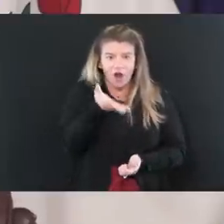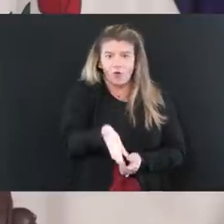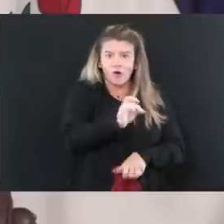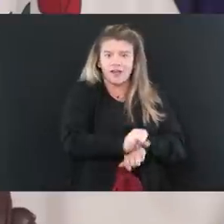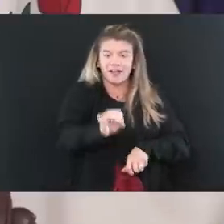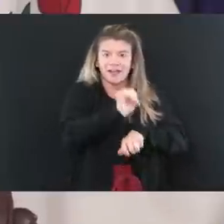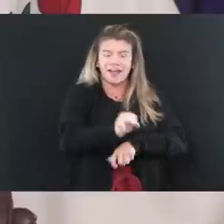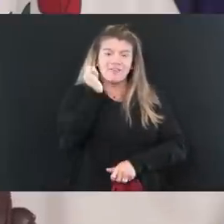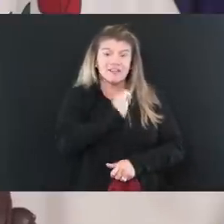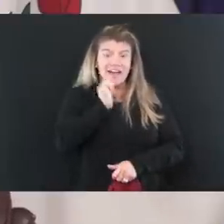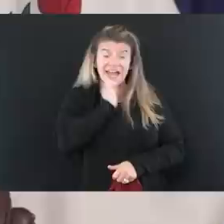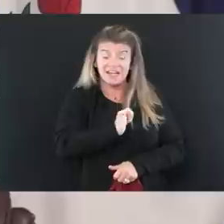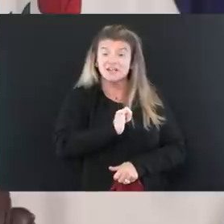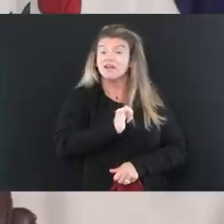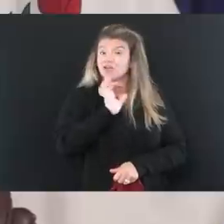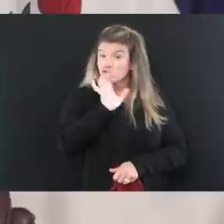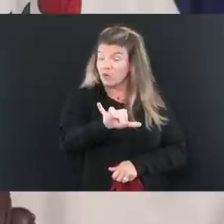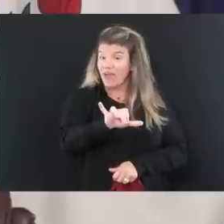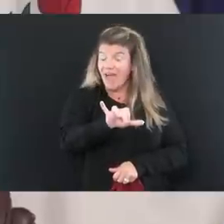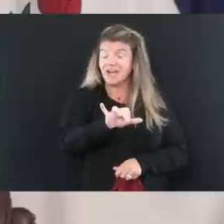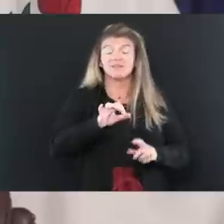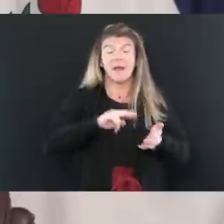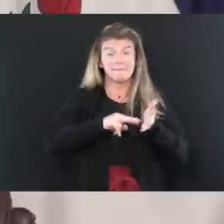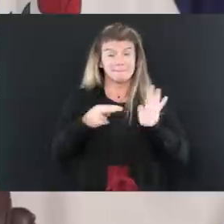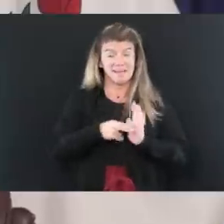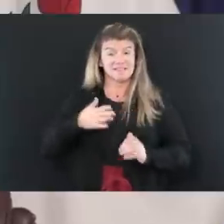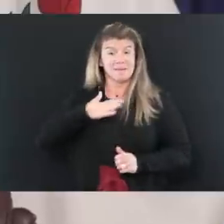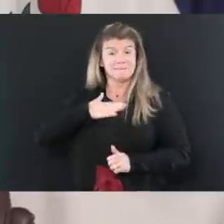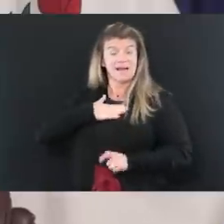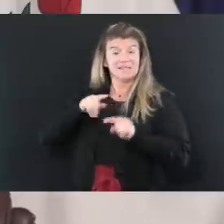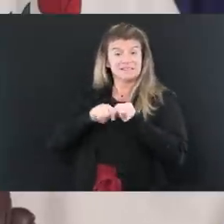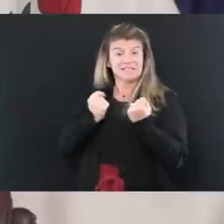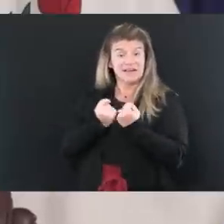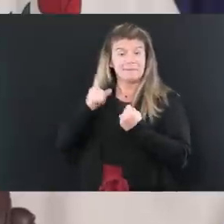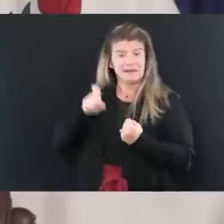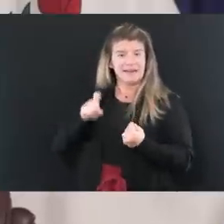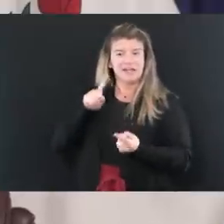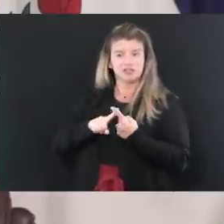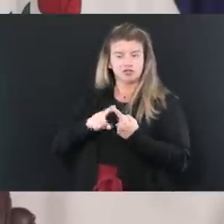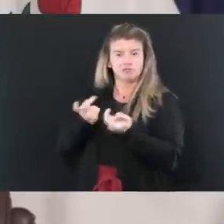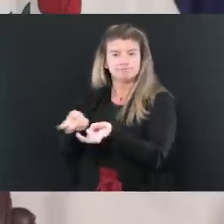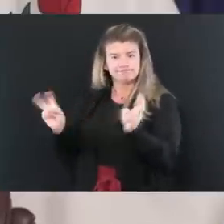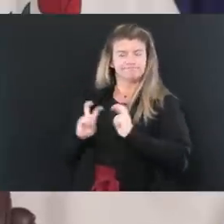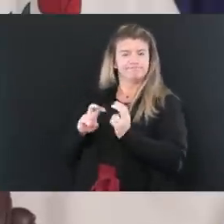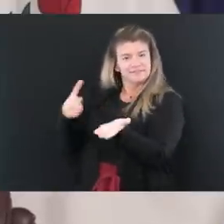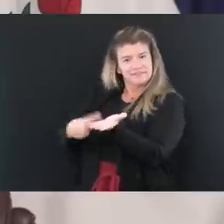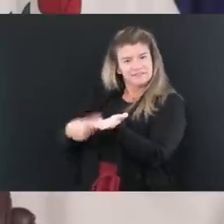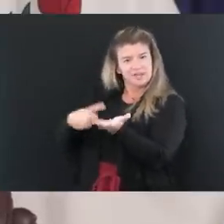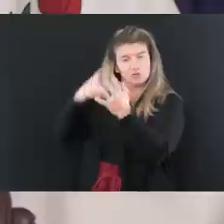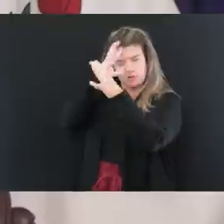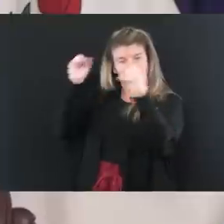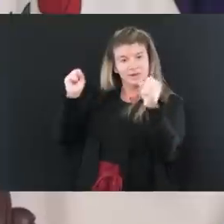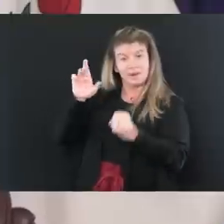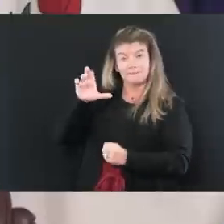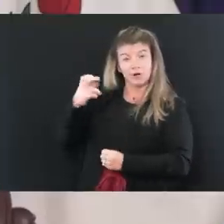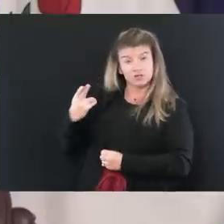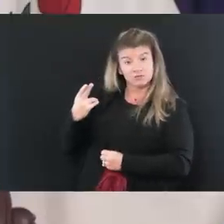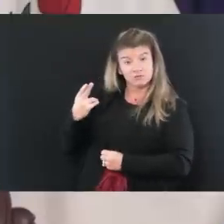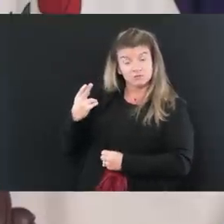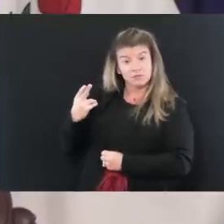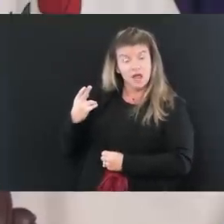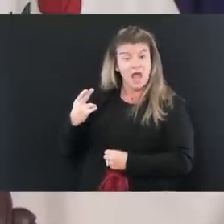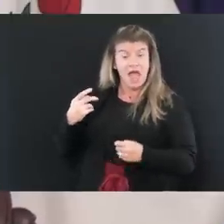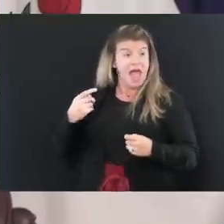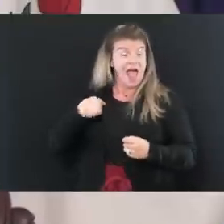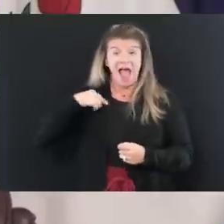And so with all that being said, what we need to do is, you know, we'll go back and revisit with Clayton. You know, it's not been an issue that's been